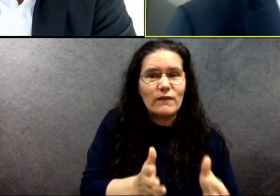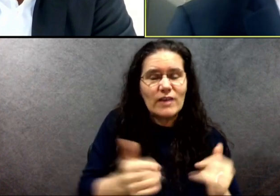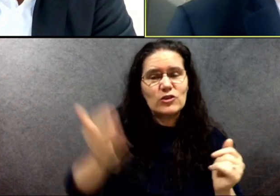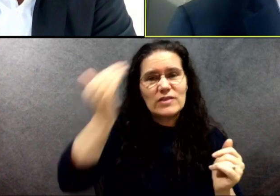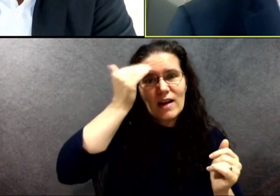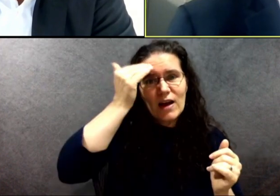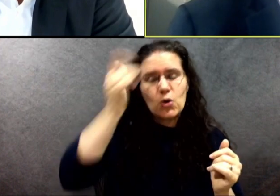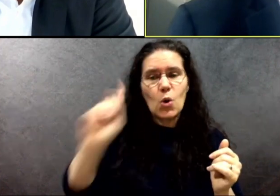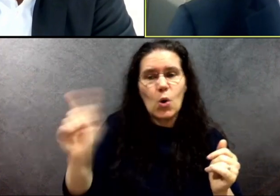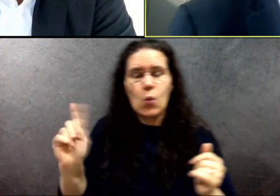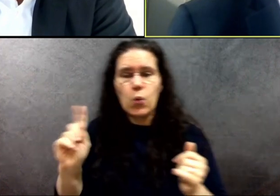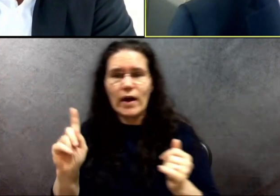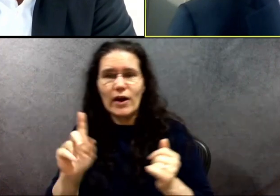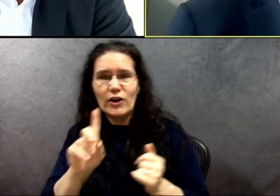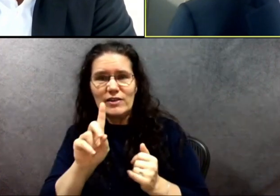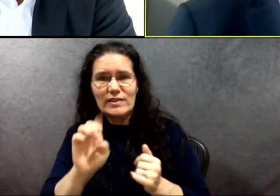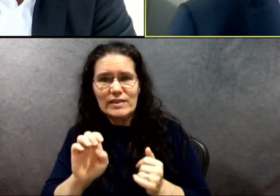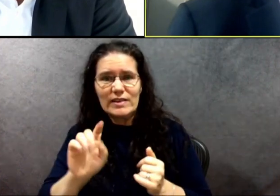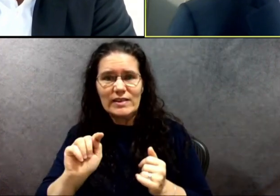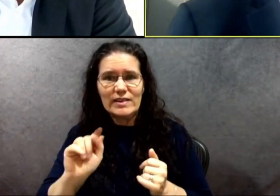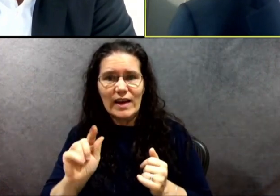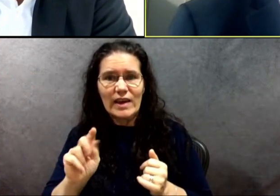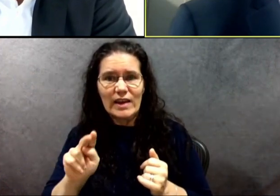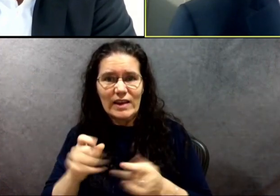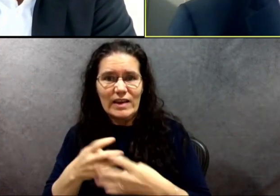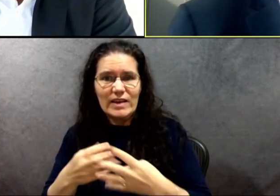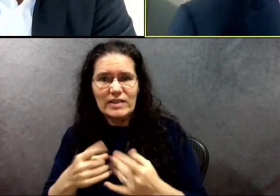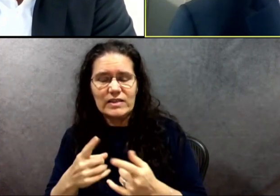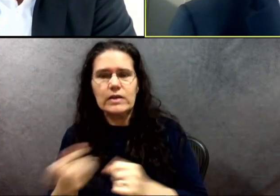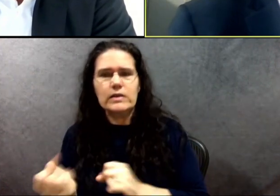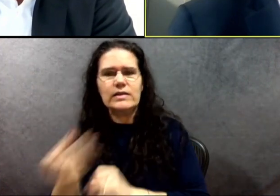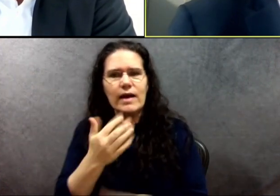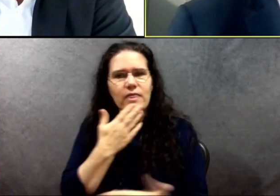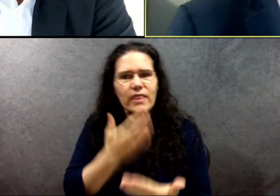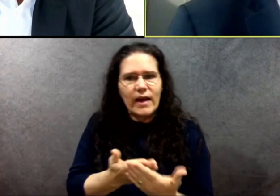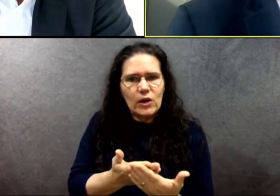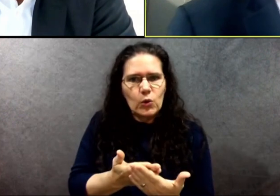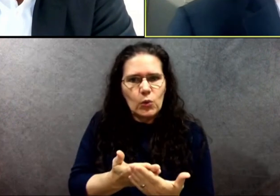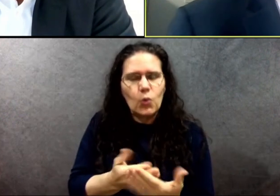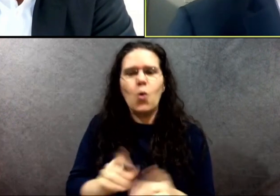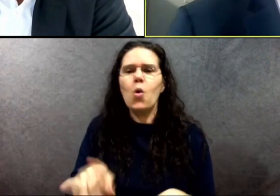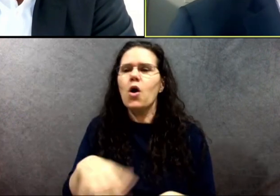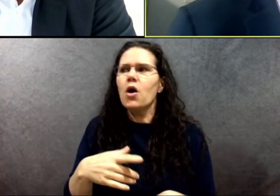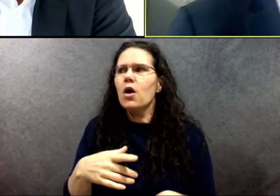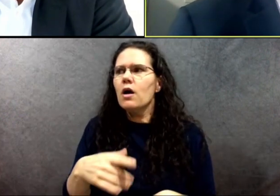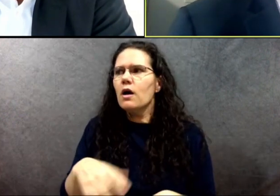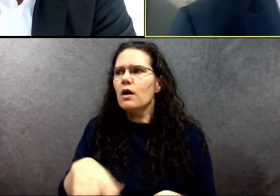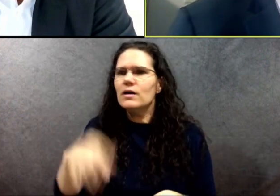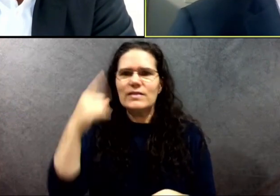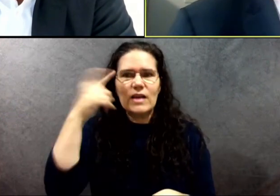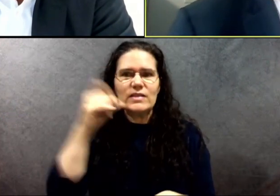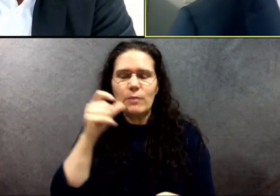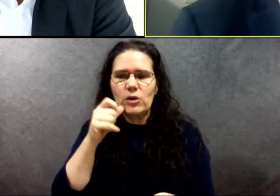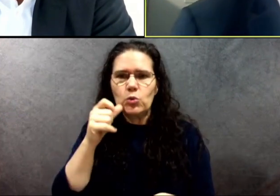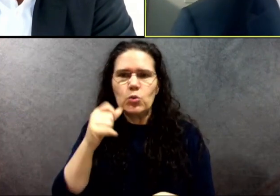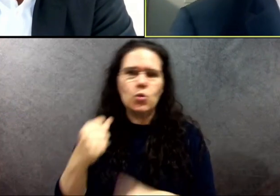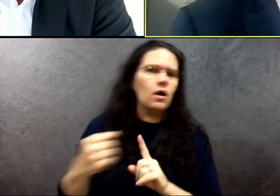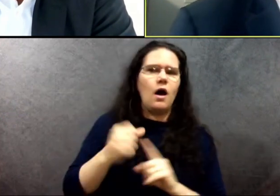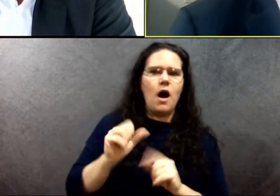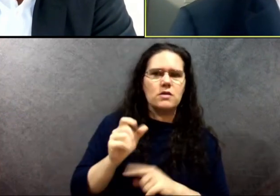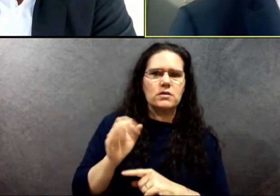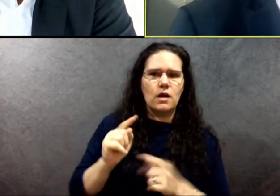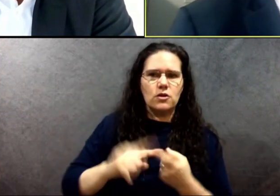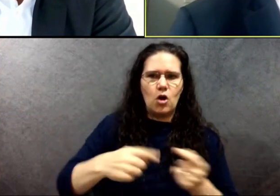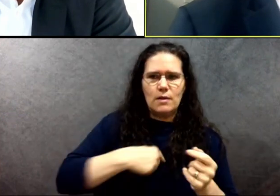apologies from suspects that have assaulted me in the past. Those are, those are rare in this